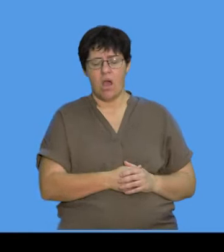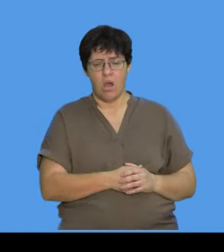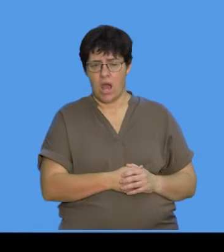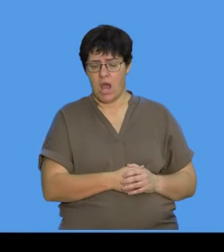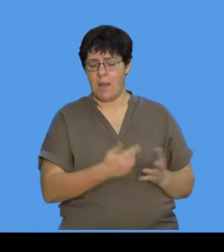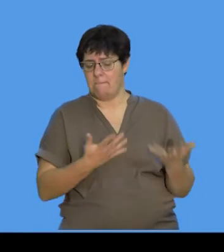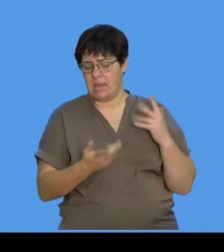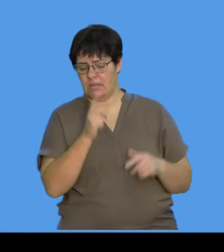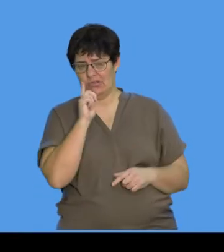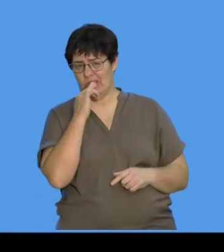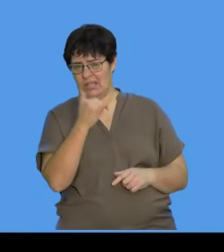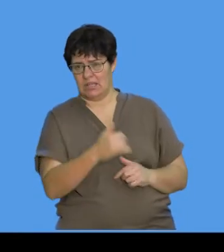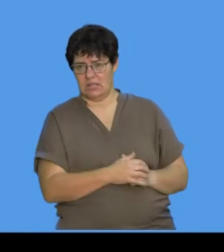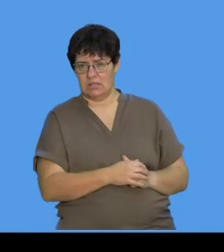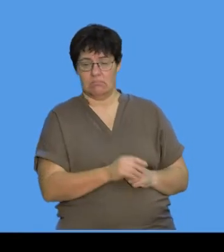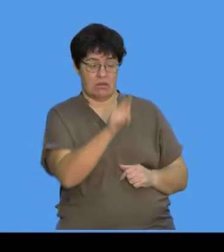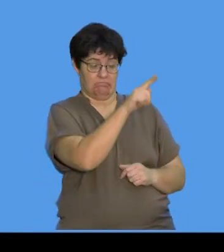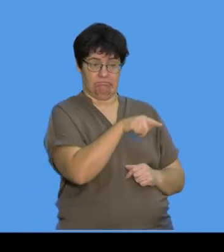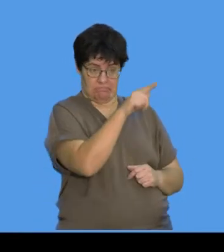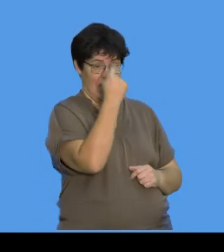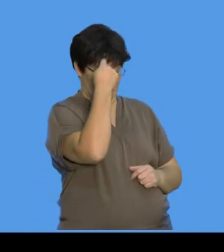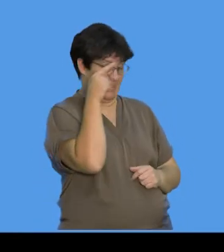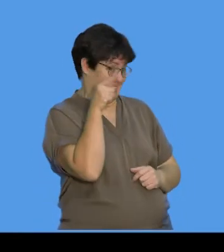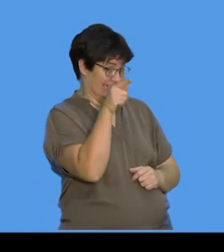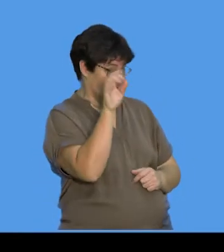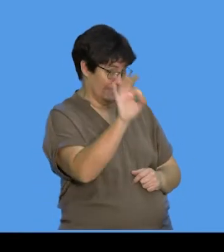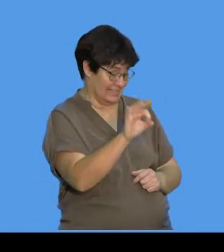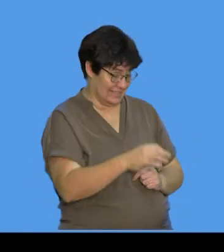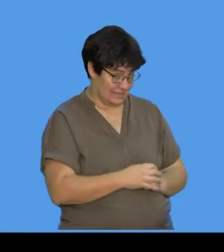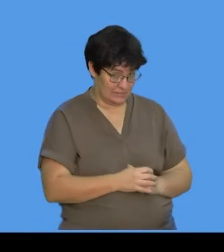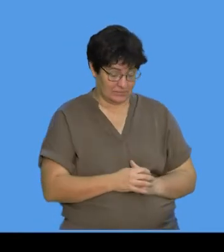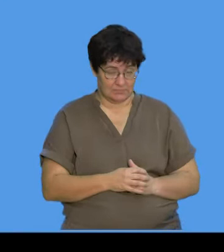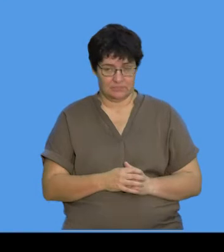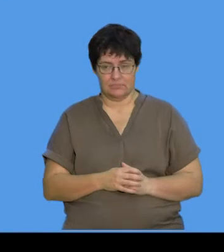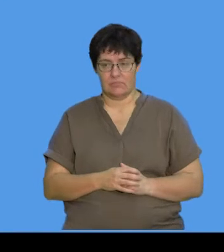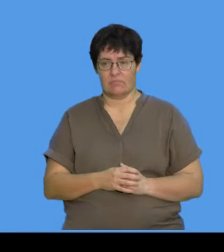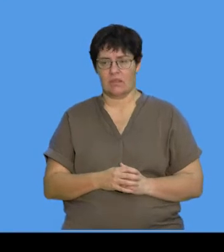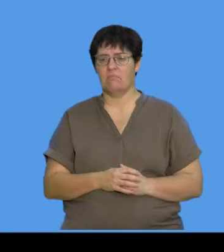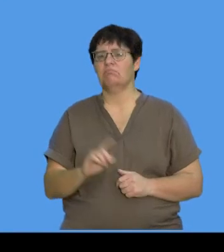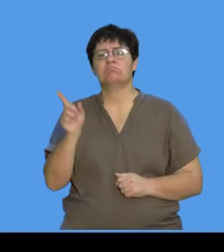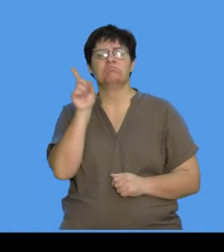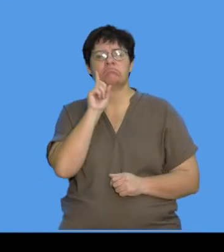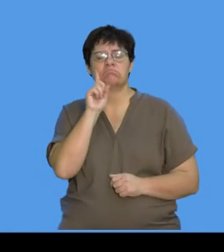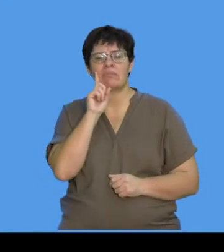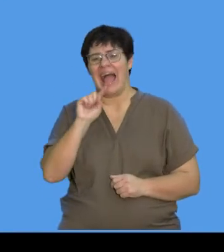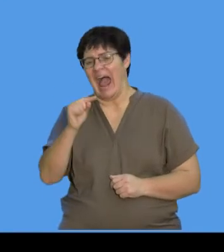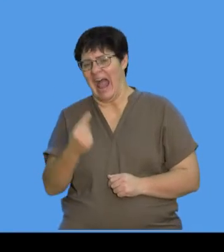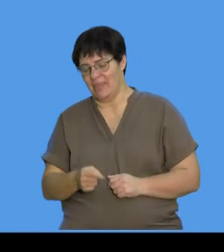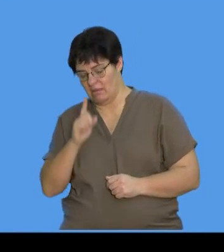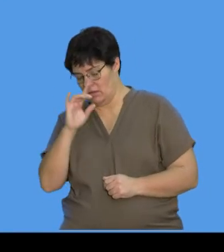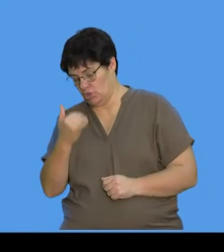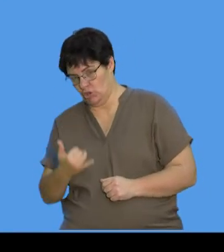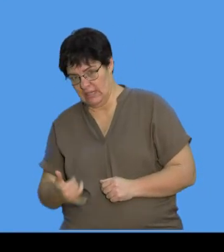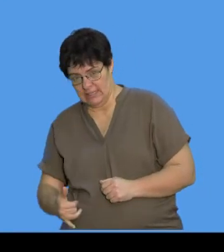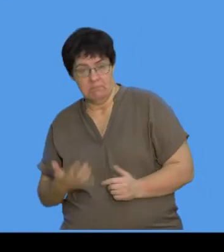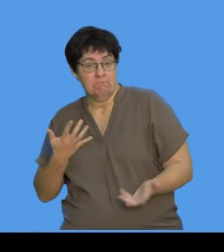to go and check. So, I'm going to circle A, because I think that is going to be the right answer, but I'm just going to check my other answers